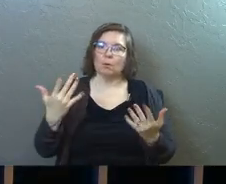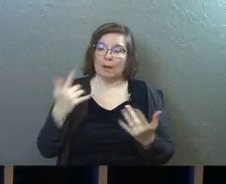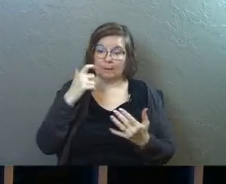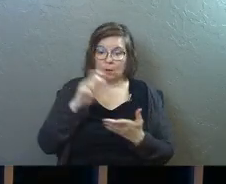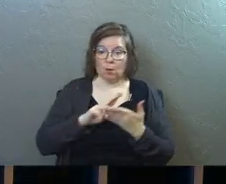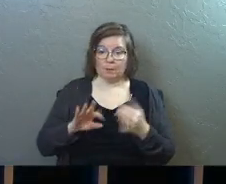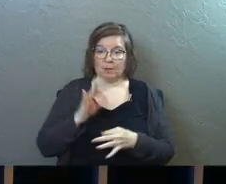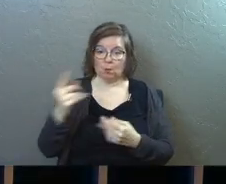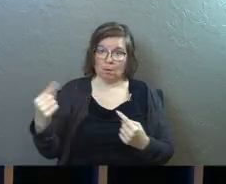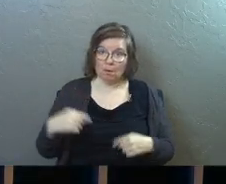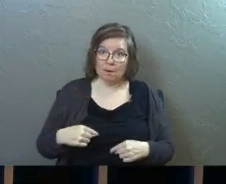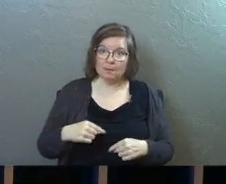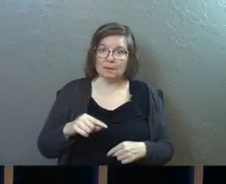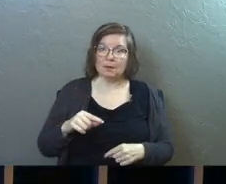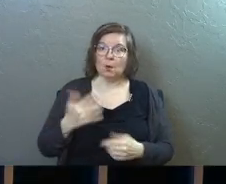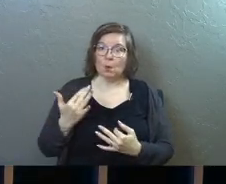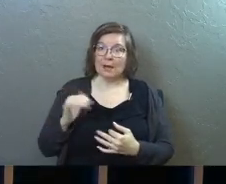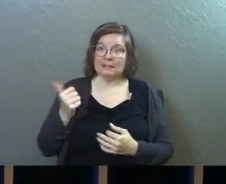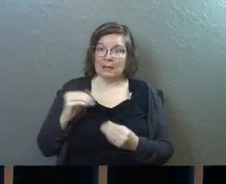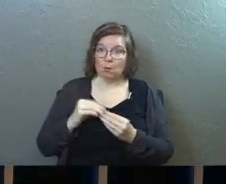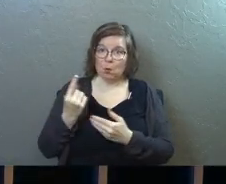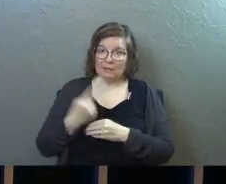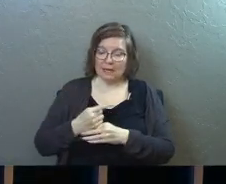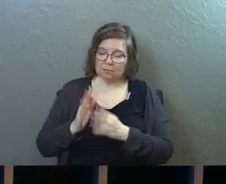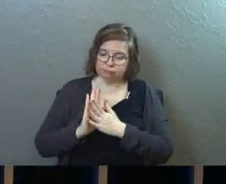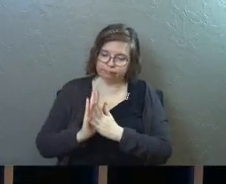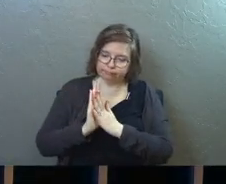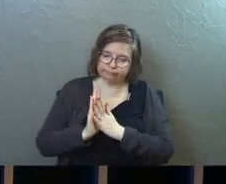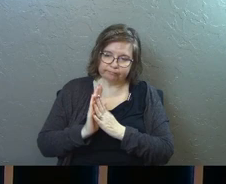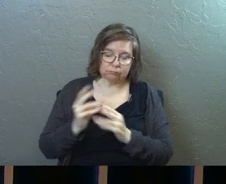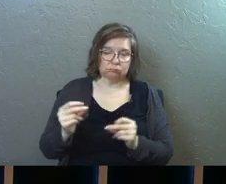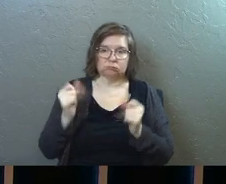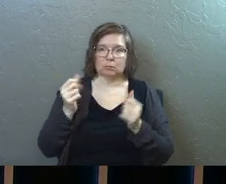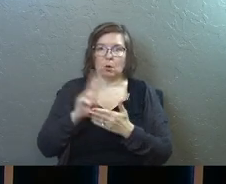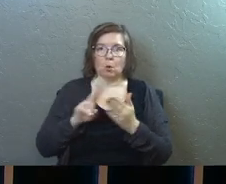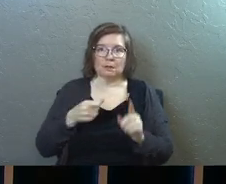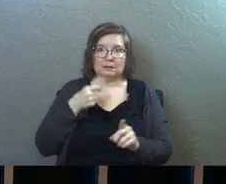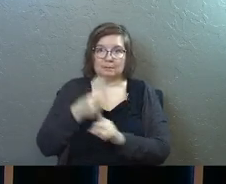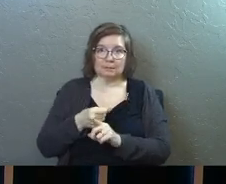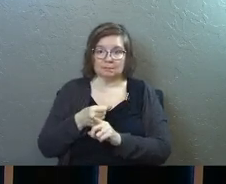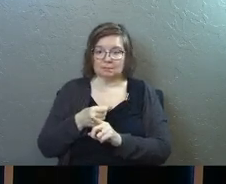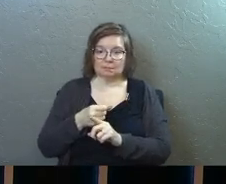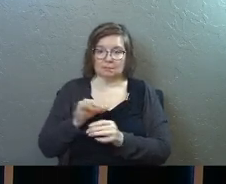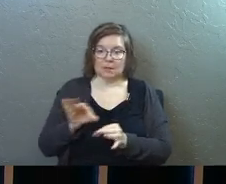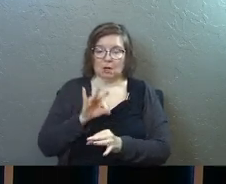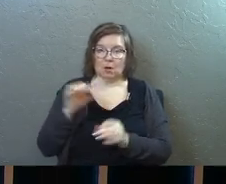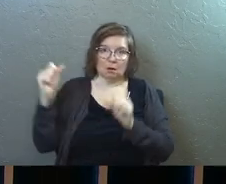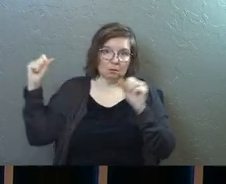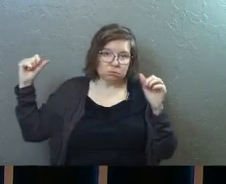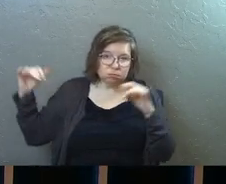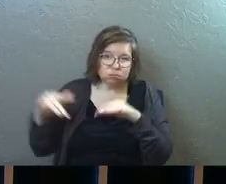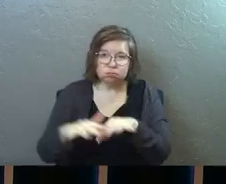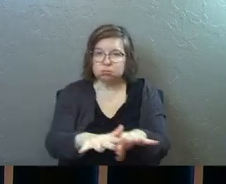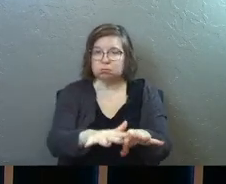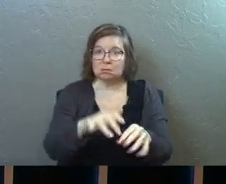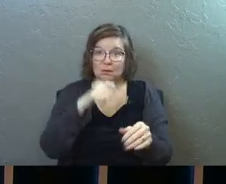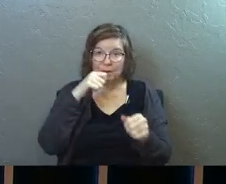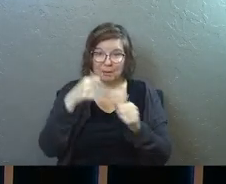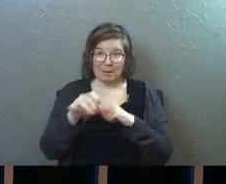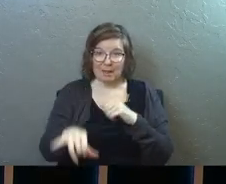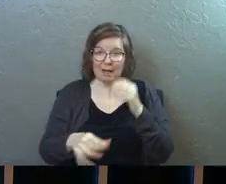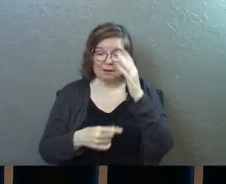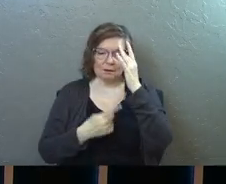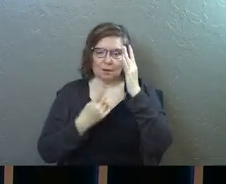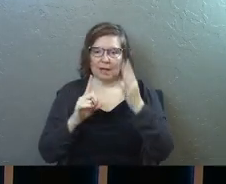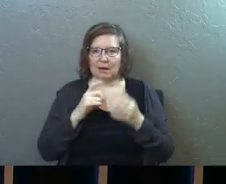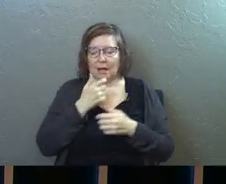because the Holy Spirit's going to come. 10 more days, they were in a prayer meeting. All of a sudden, the Holy Spirit whooshed in. Do you remember that? So last